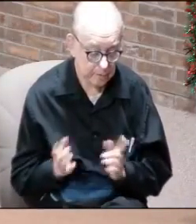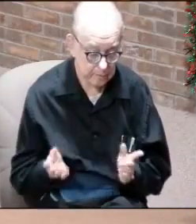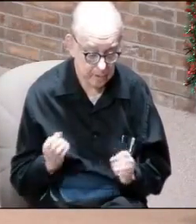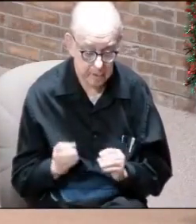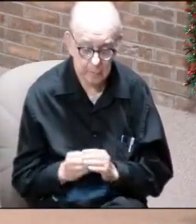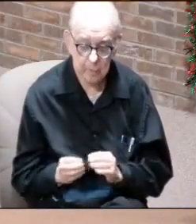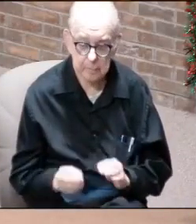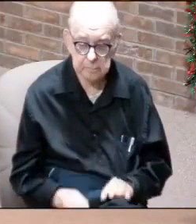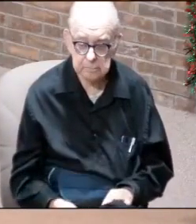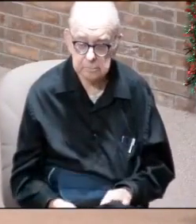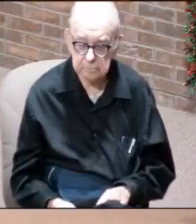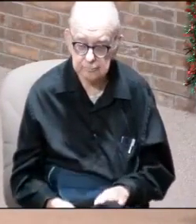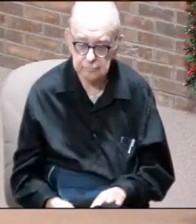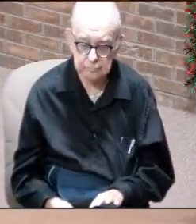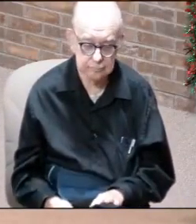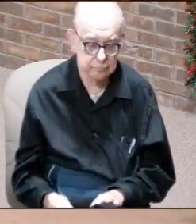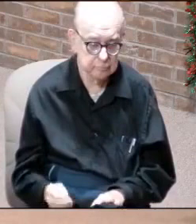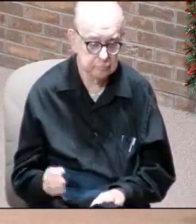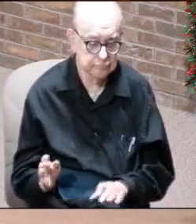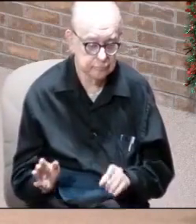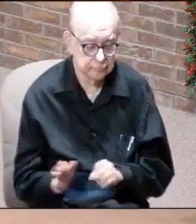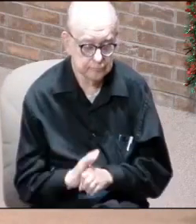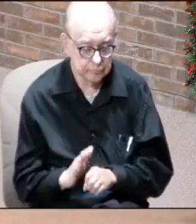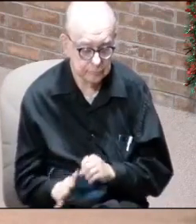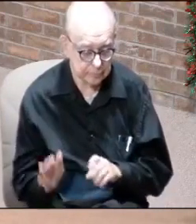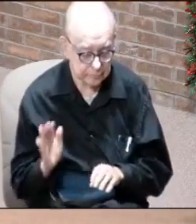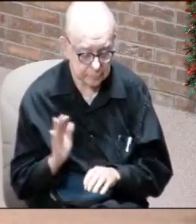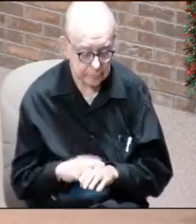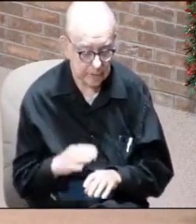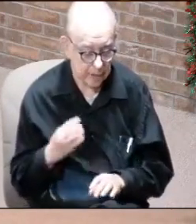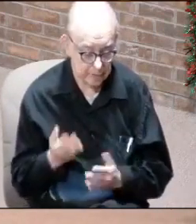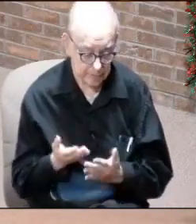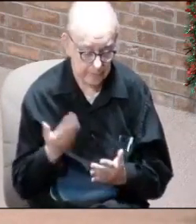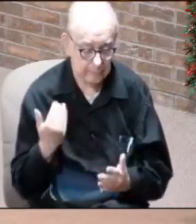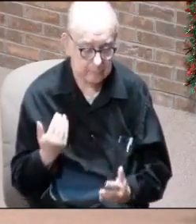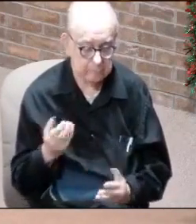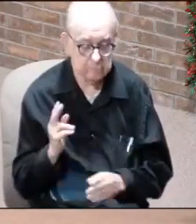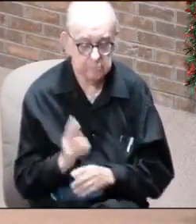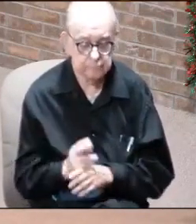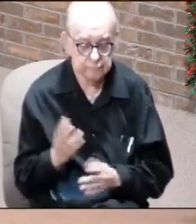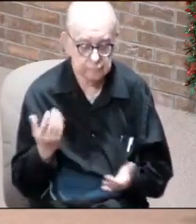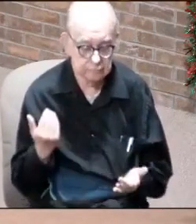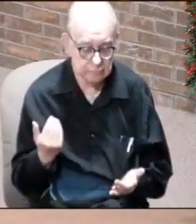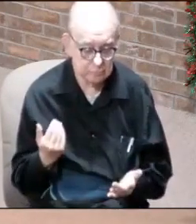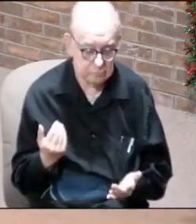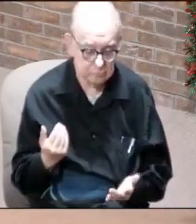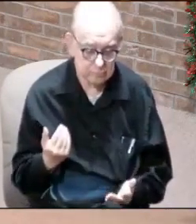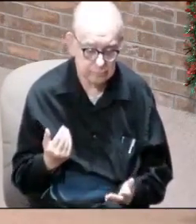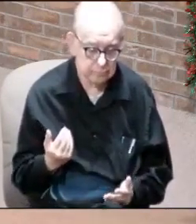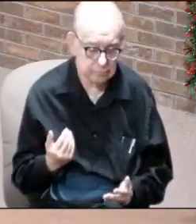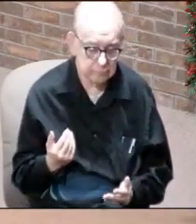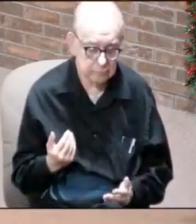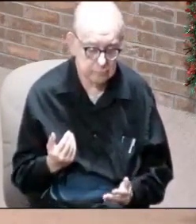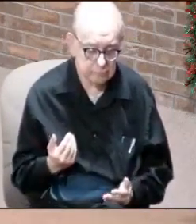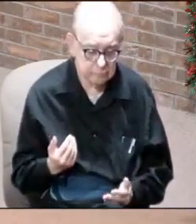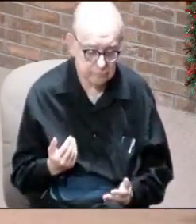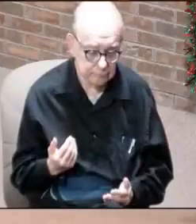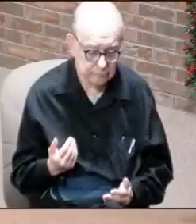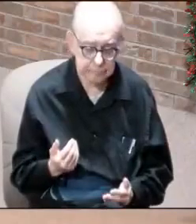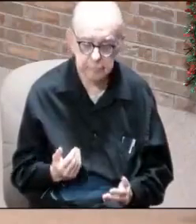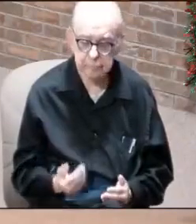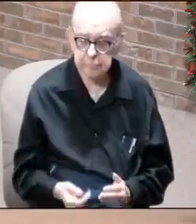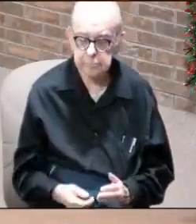Anymore. Totally different than what I used to be. It used to be, I was like a tinkering cymbal.